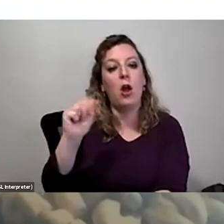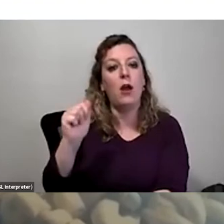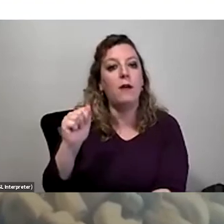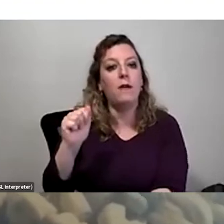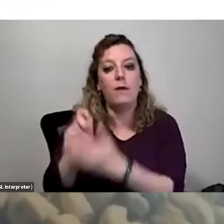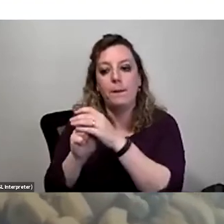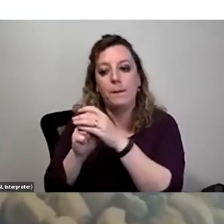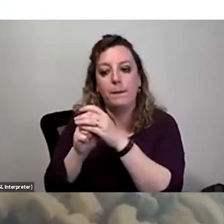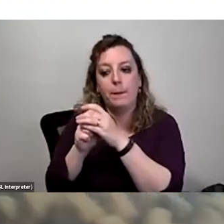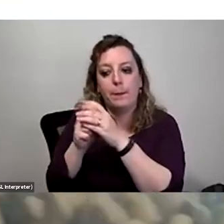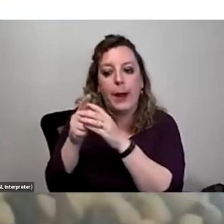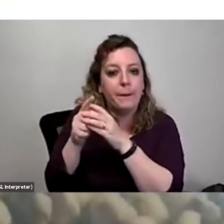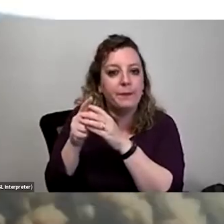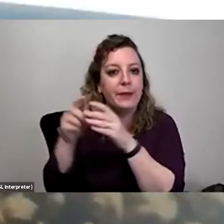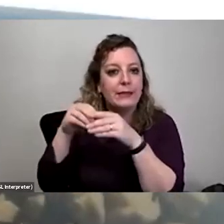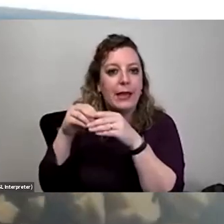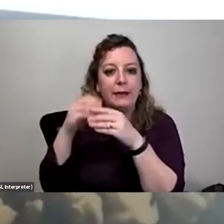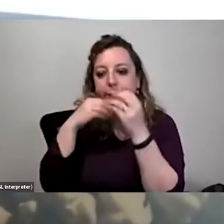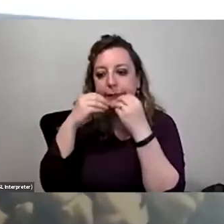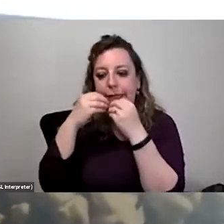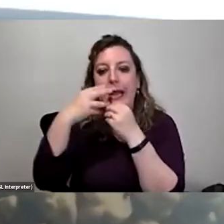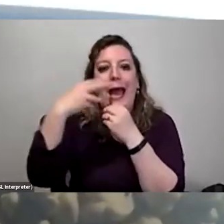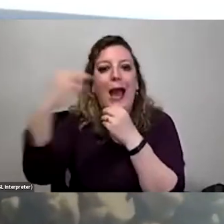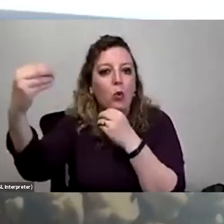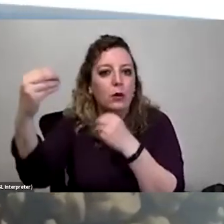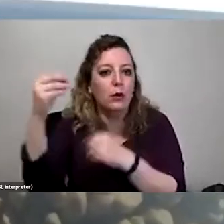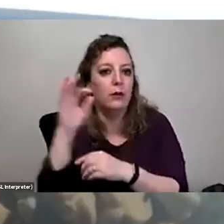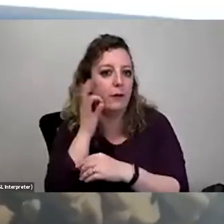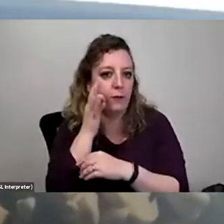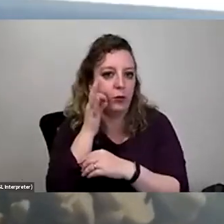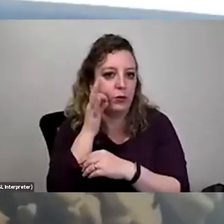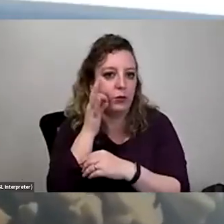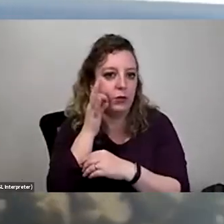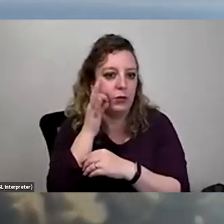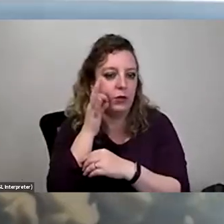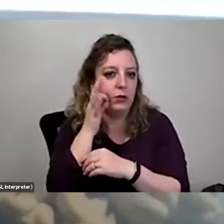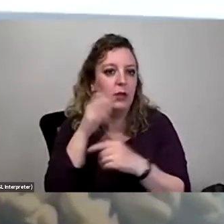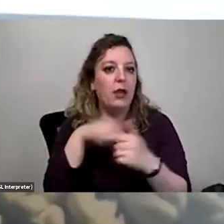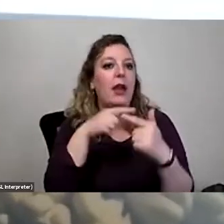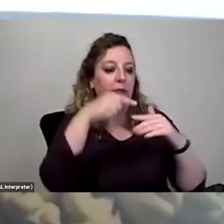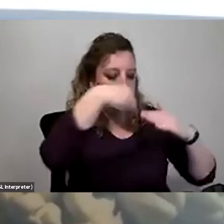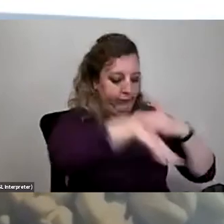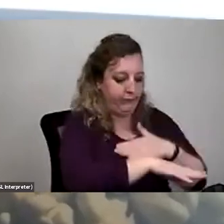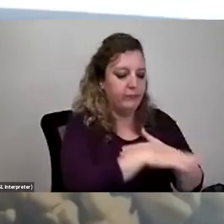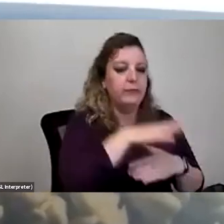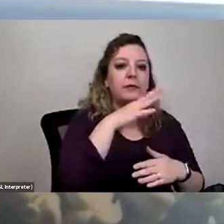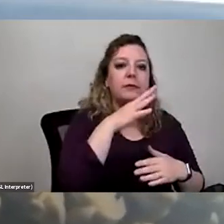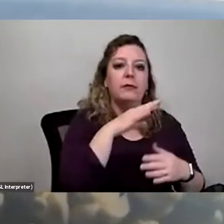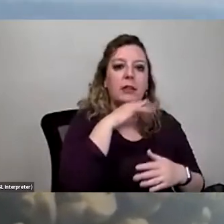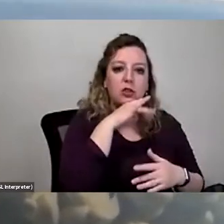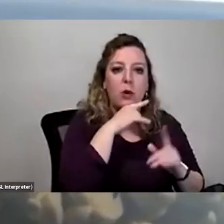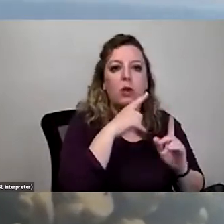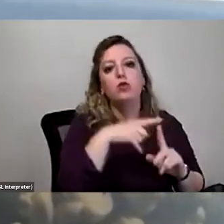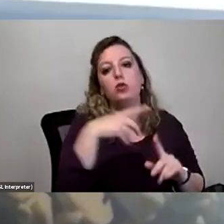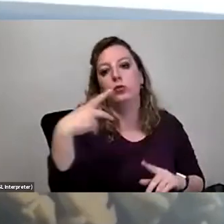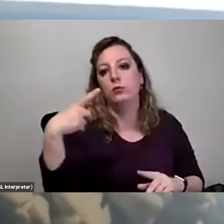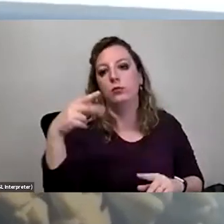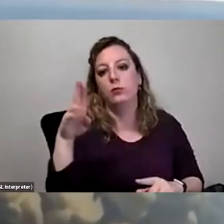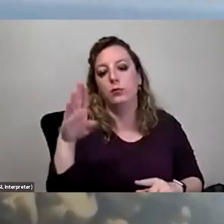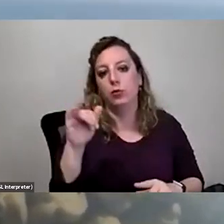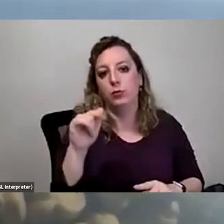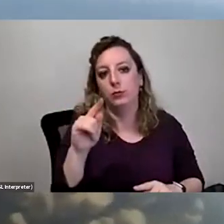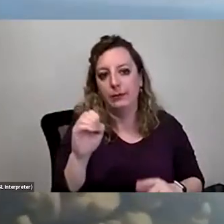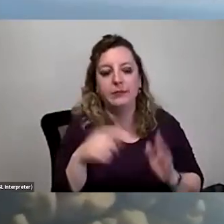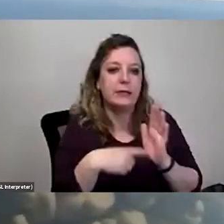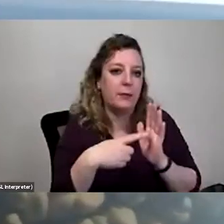inside and they eat their way out of the fruit and then go into the soil to pupate. Um, so they don't eat all of the seeds and, you know, sometimes they don't